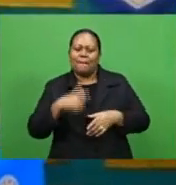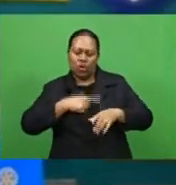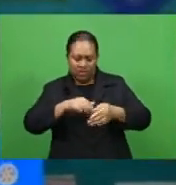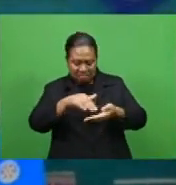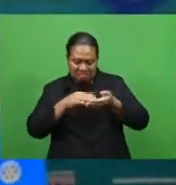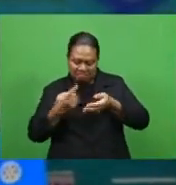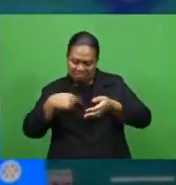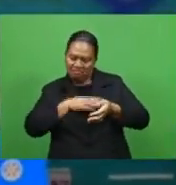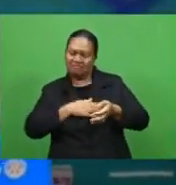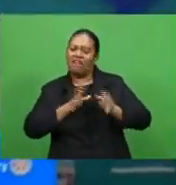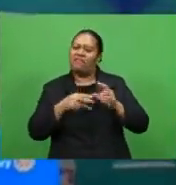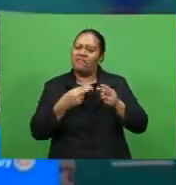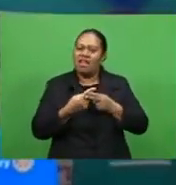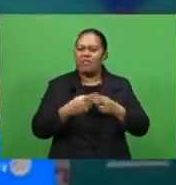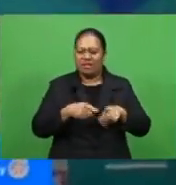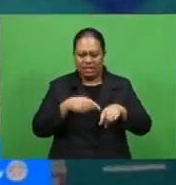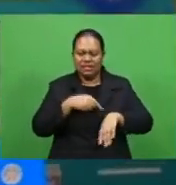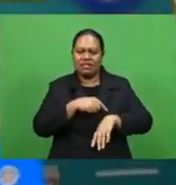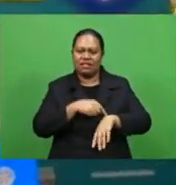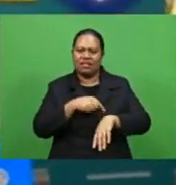family in these trying times